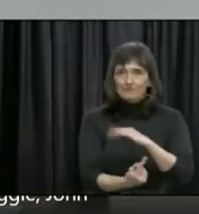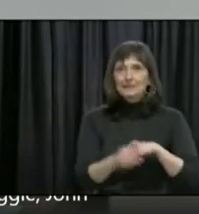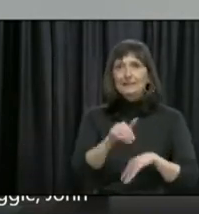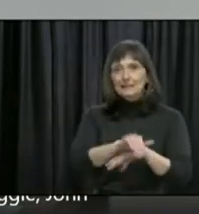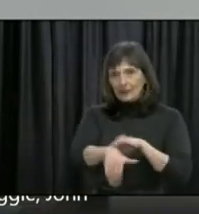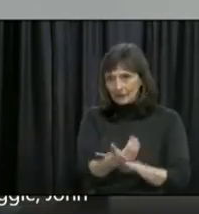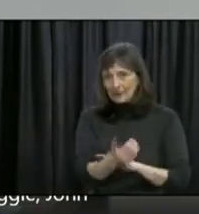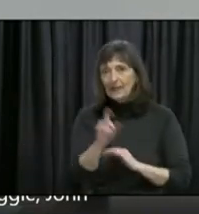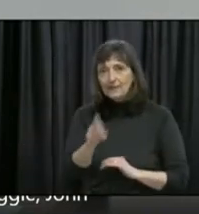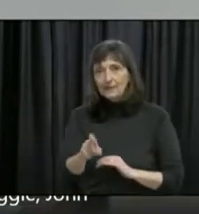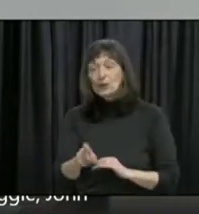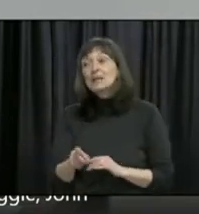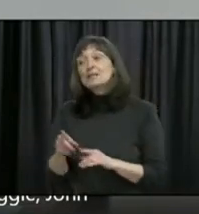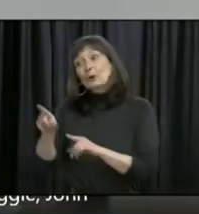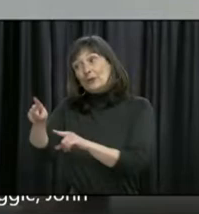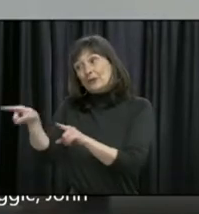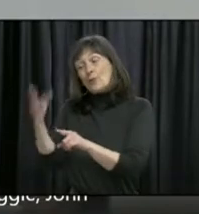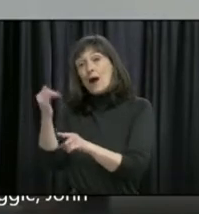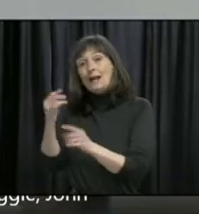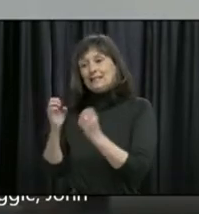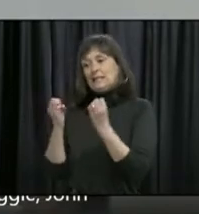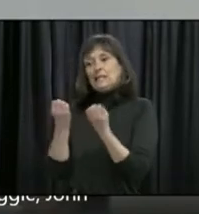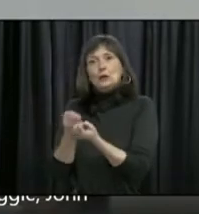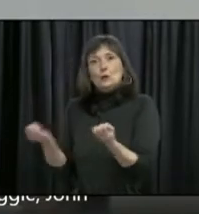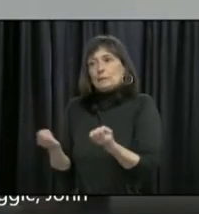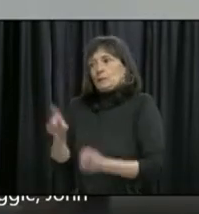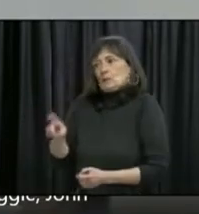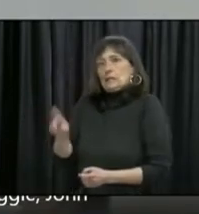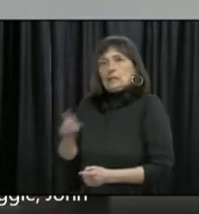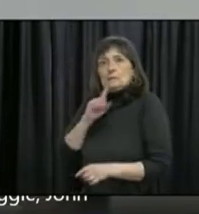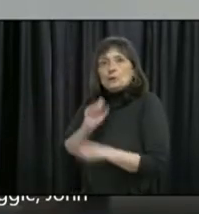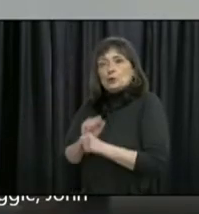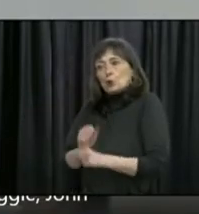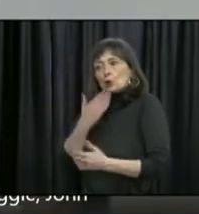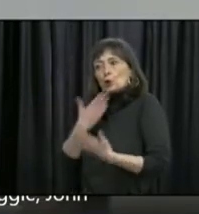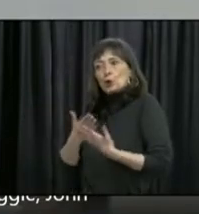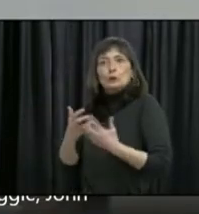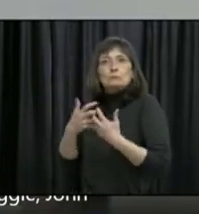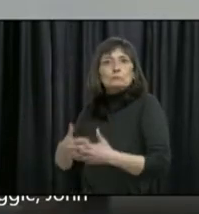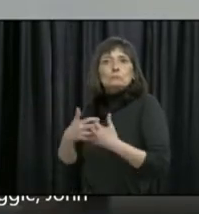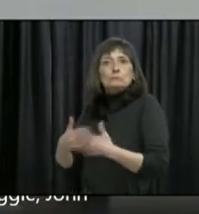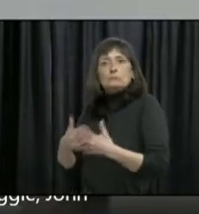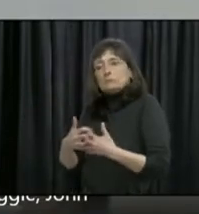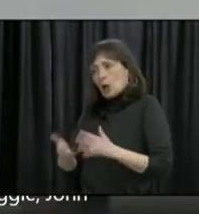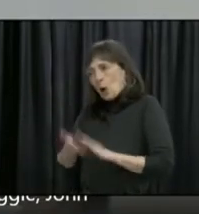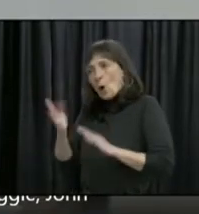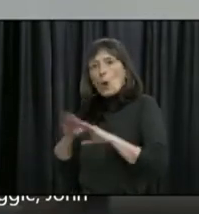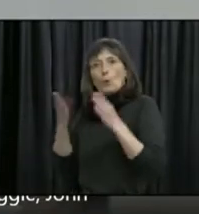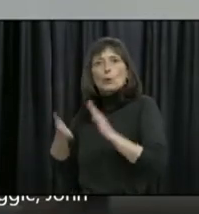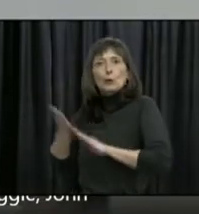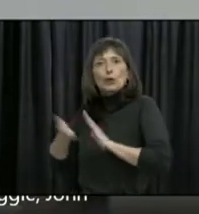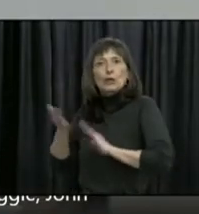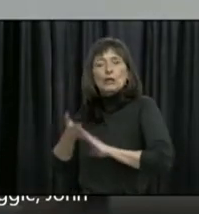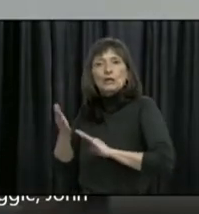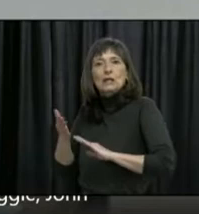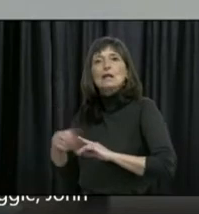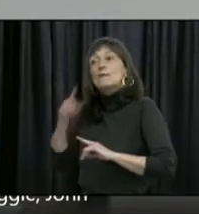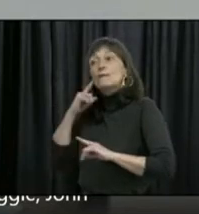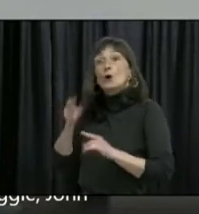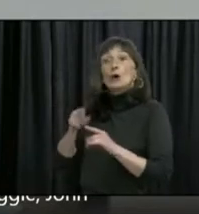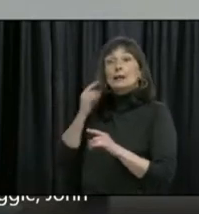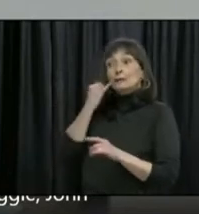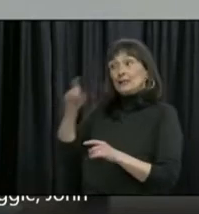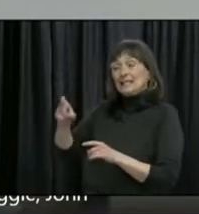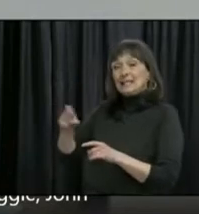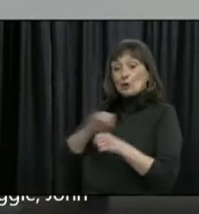and we expect it to. We have left it up to the contractors to determine what within those projects are essential workers. But the